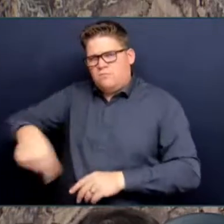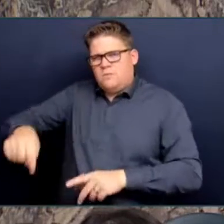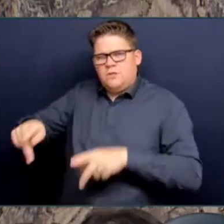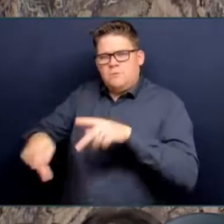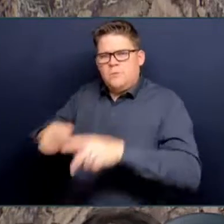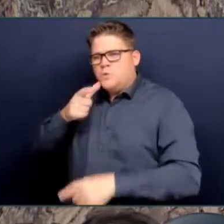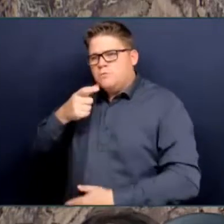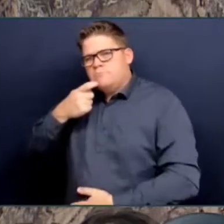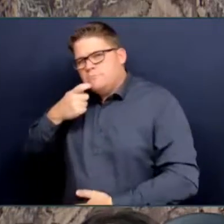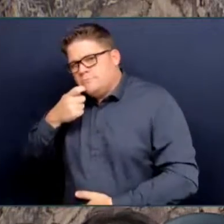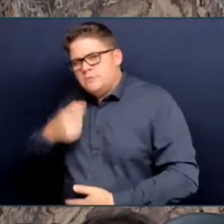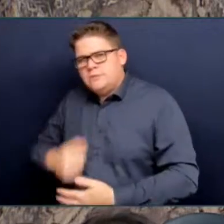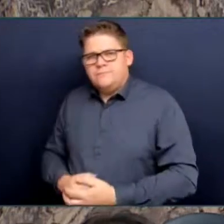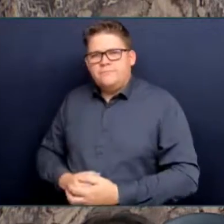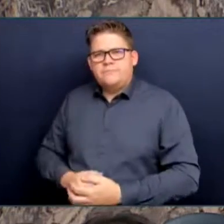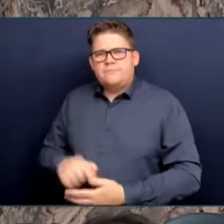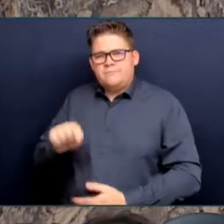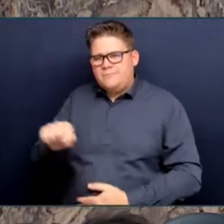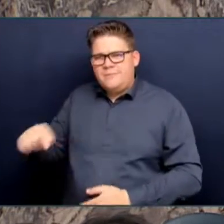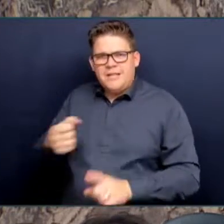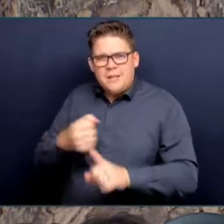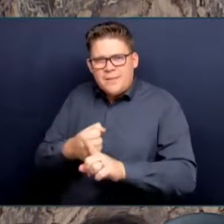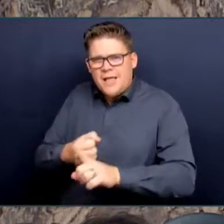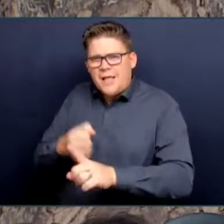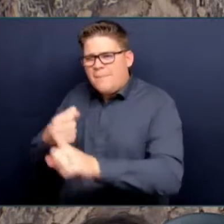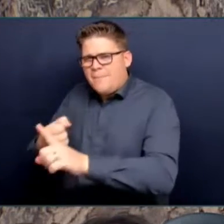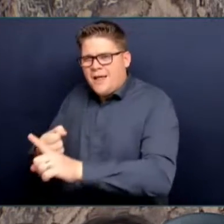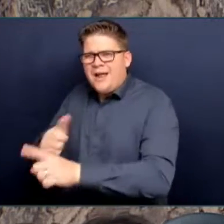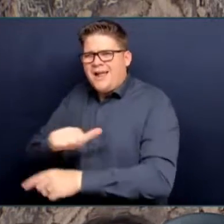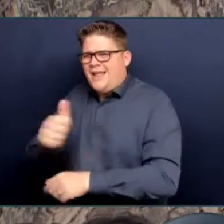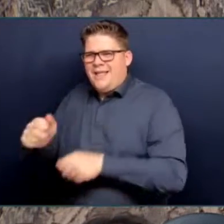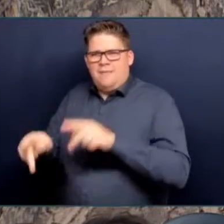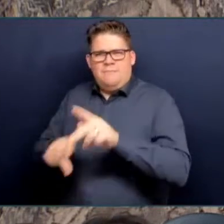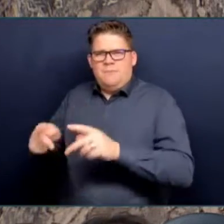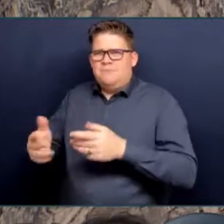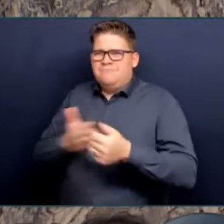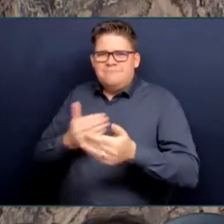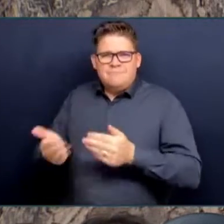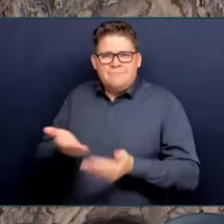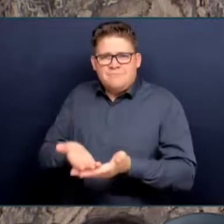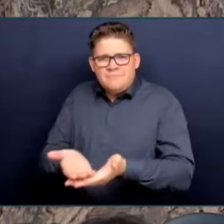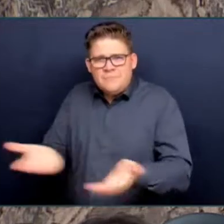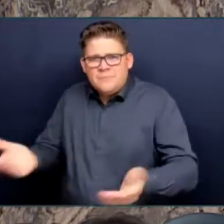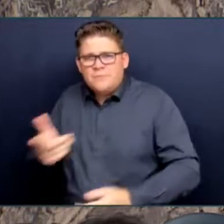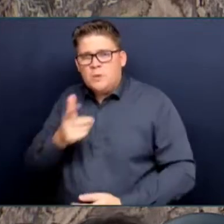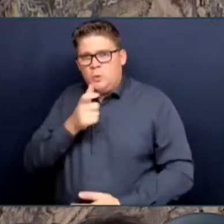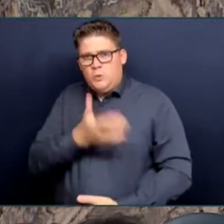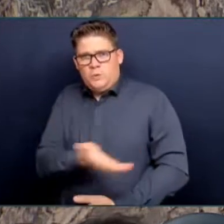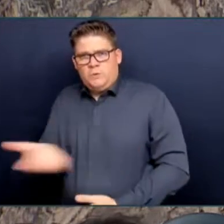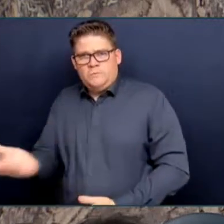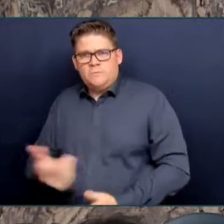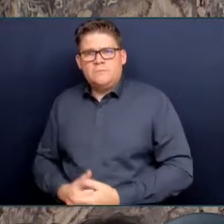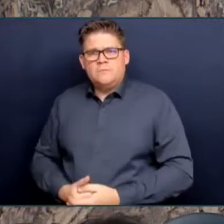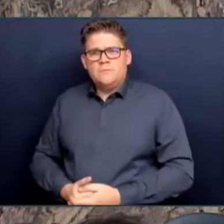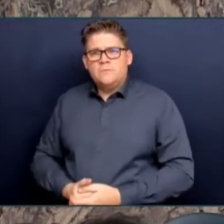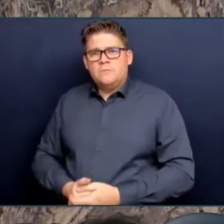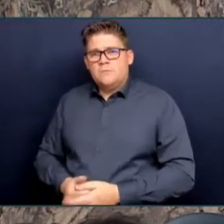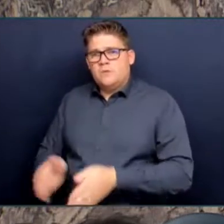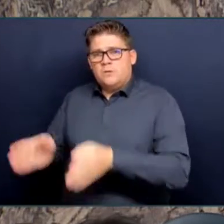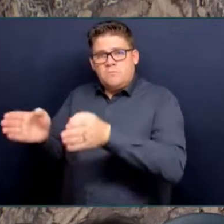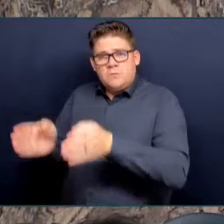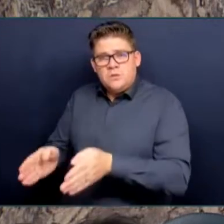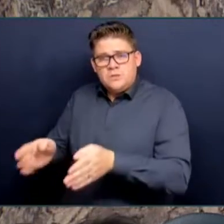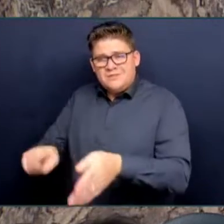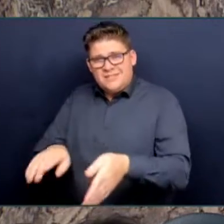person is a brother, father, aunt, daughter, co-worker, a person who needs a system of care,